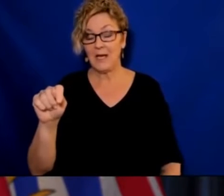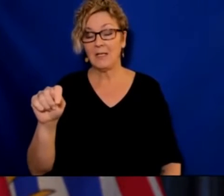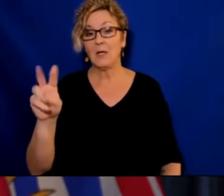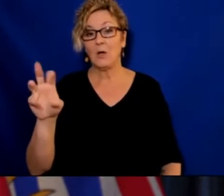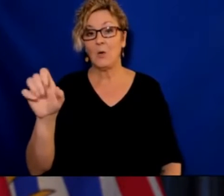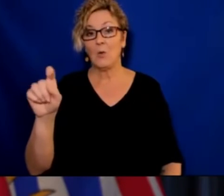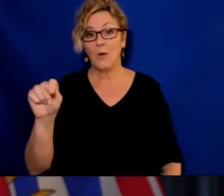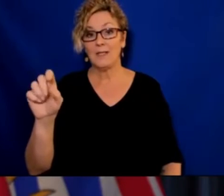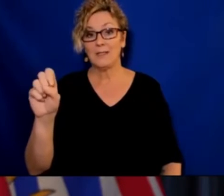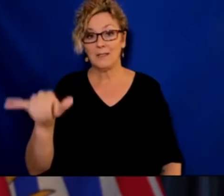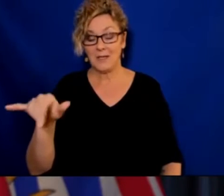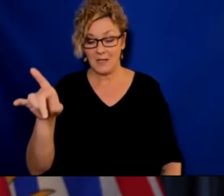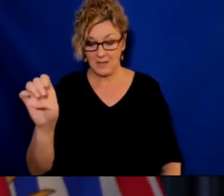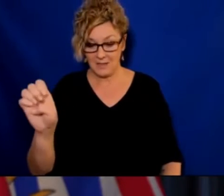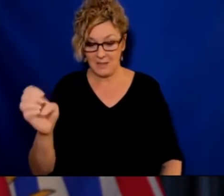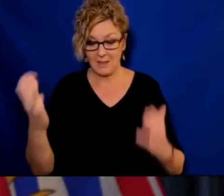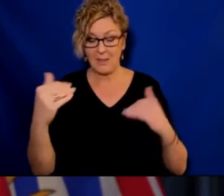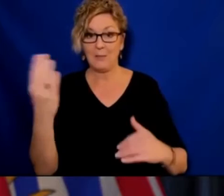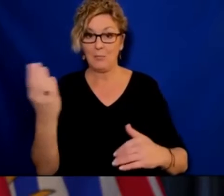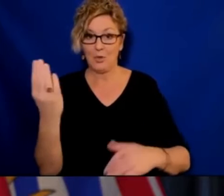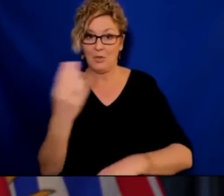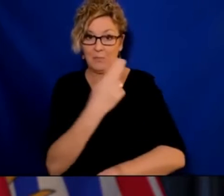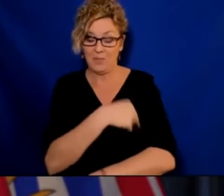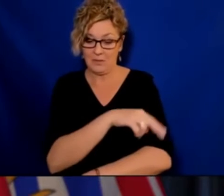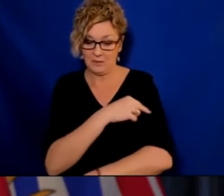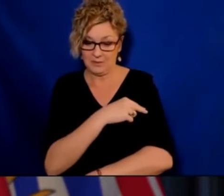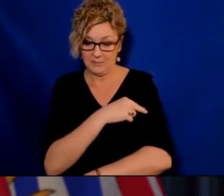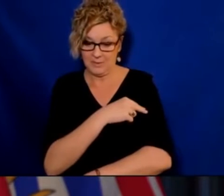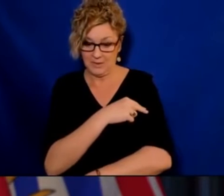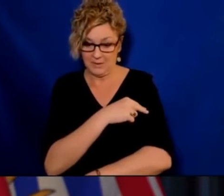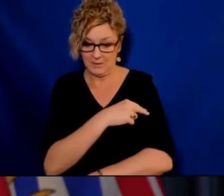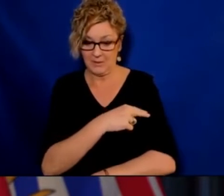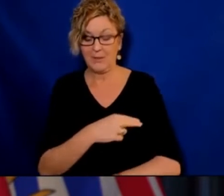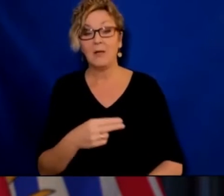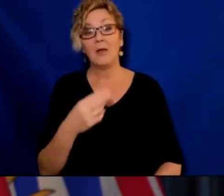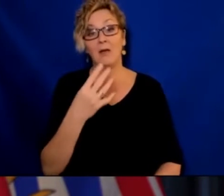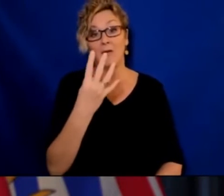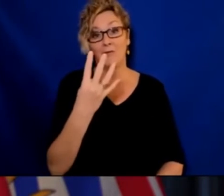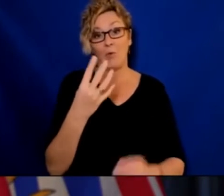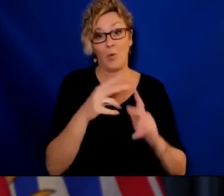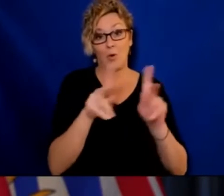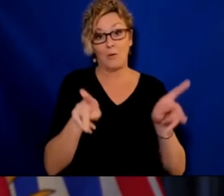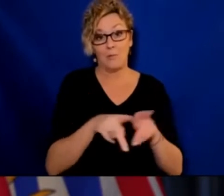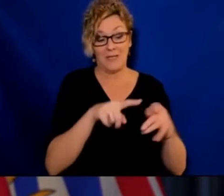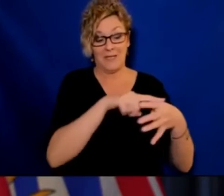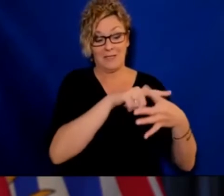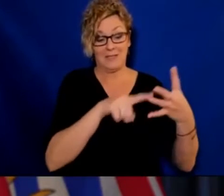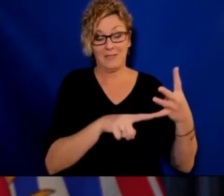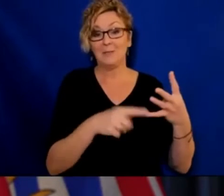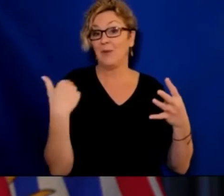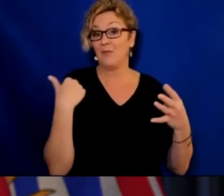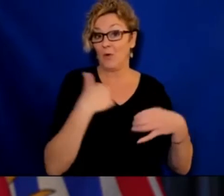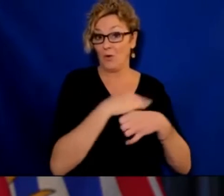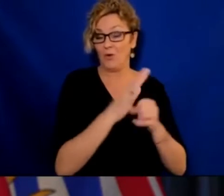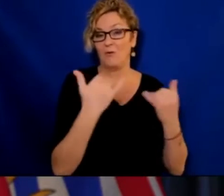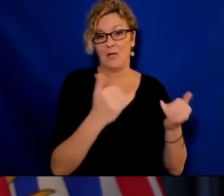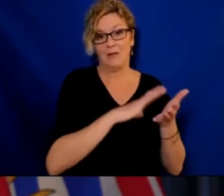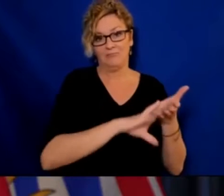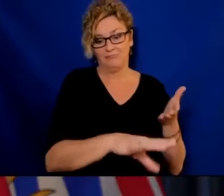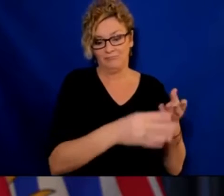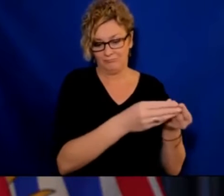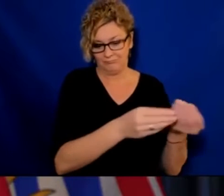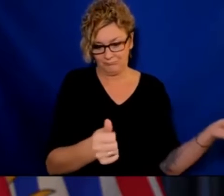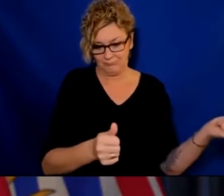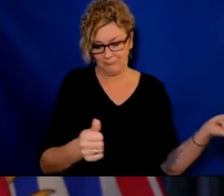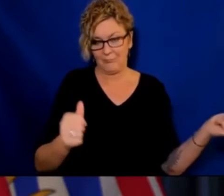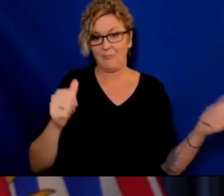Pine Grove Place, the village at Mill Hill and Rosemary Heights Seniors Village. We now have 52 active outbreaks in our